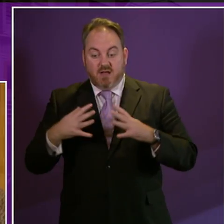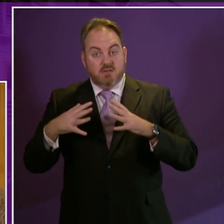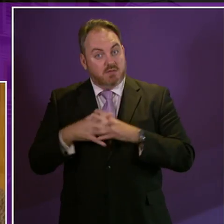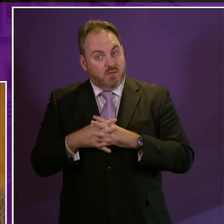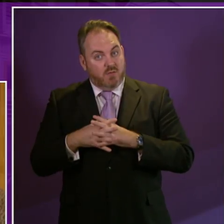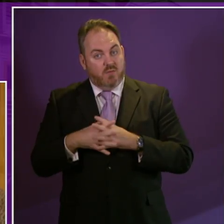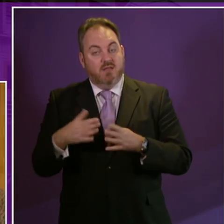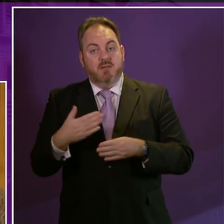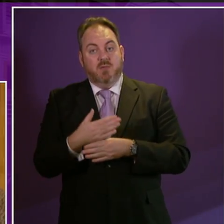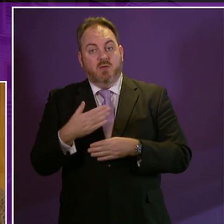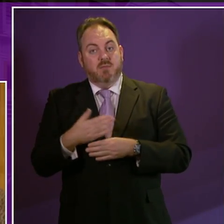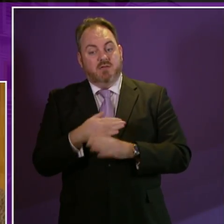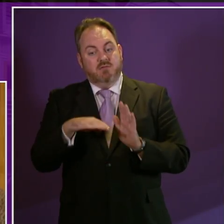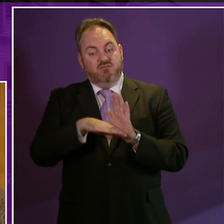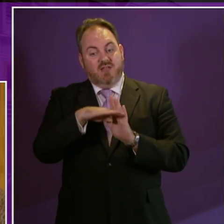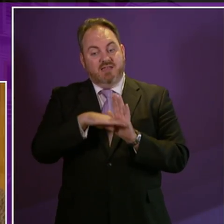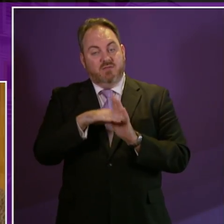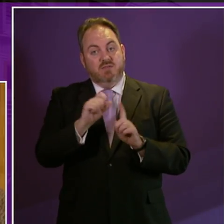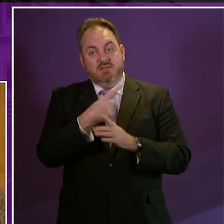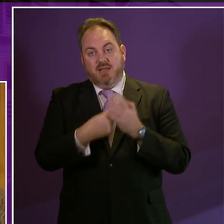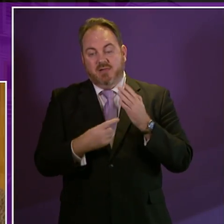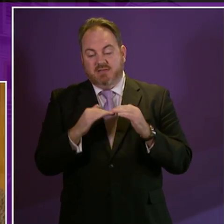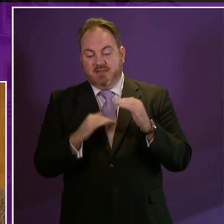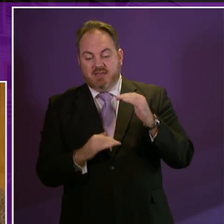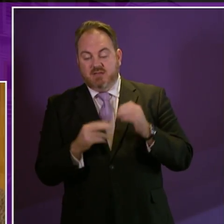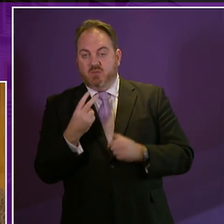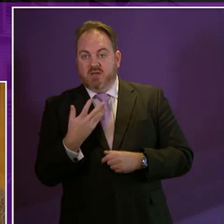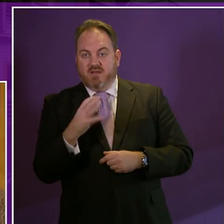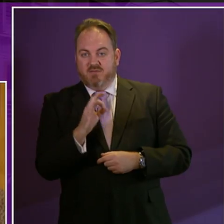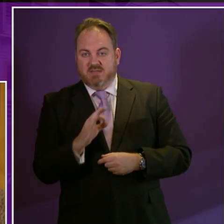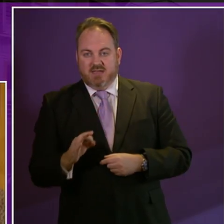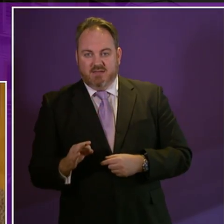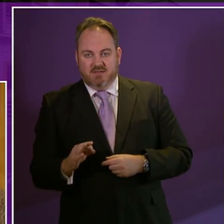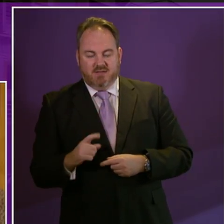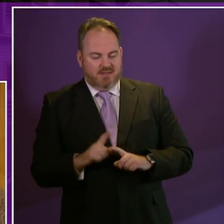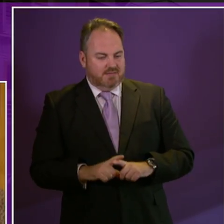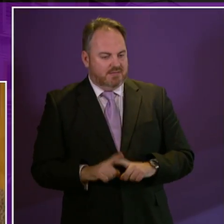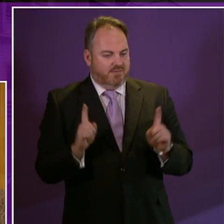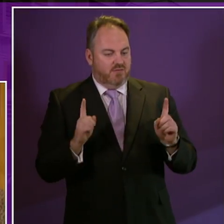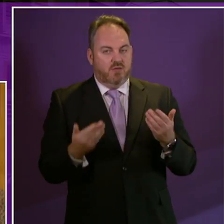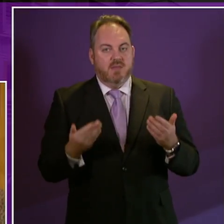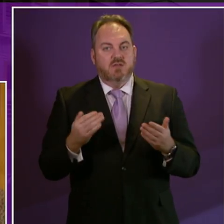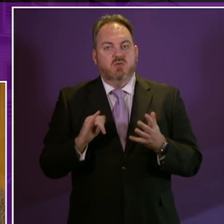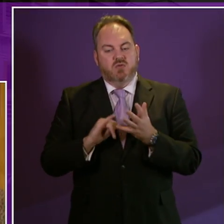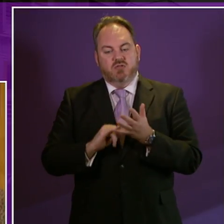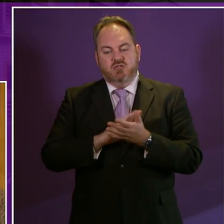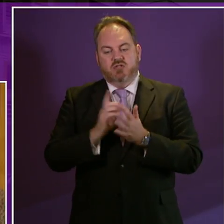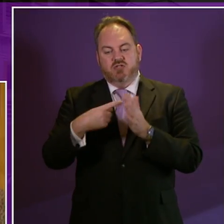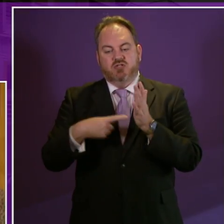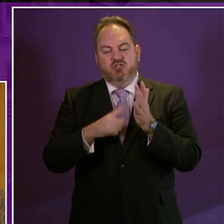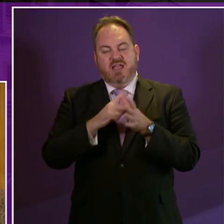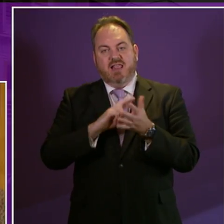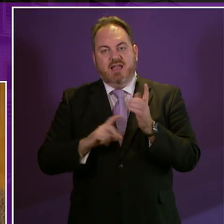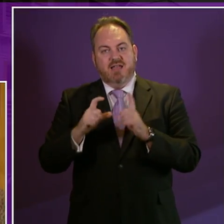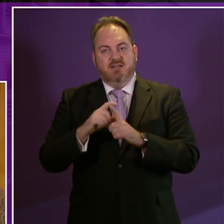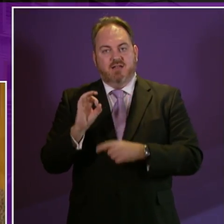employment rate is less than 25% and this contrasts starkly with the Shetland Isles for example which is